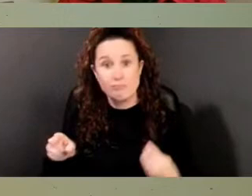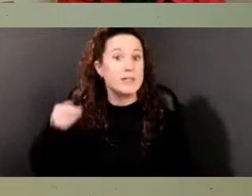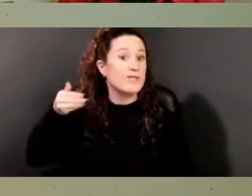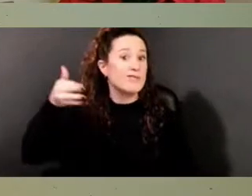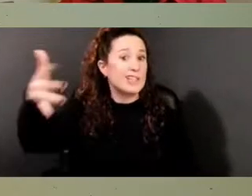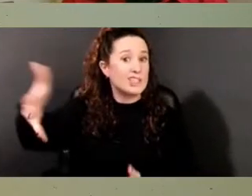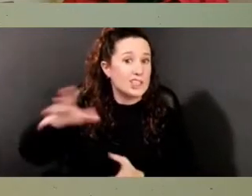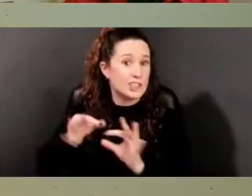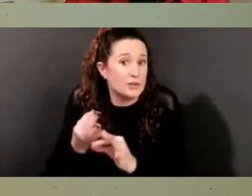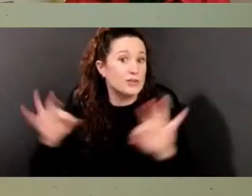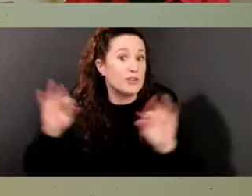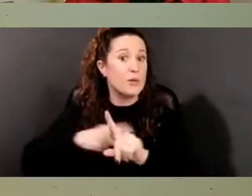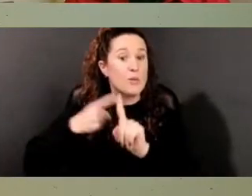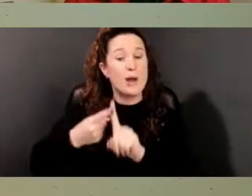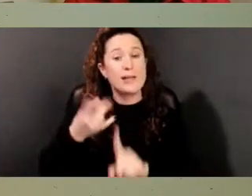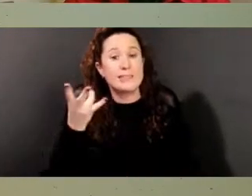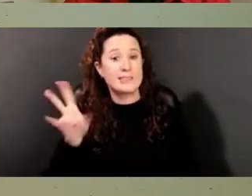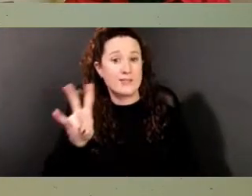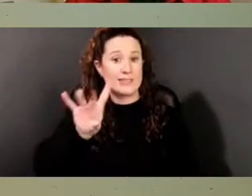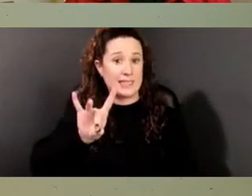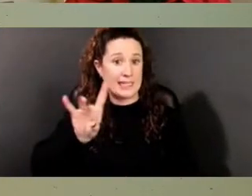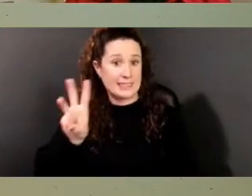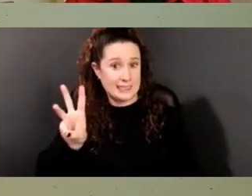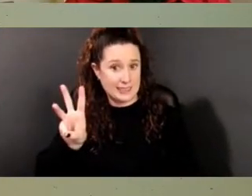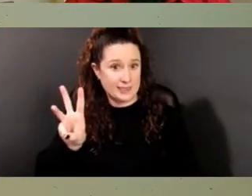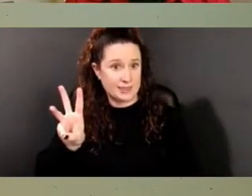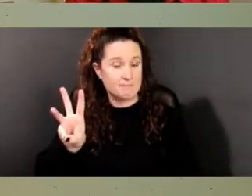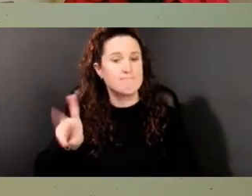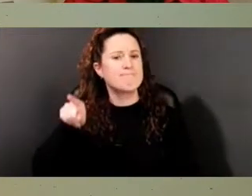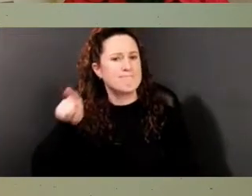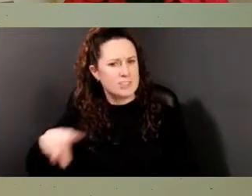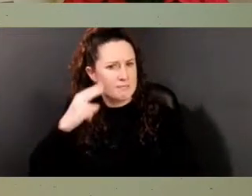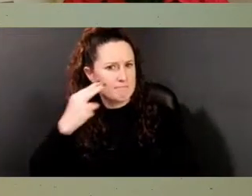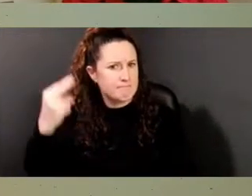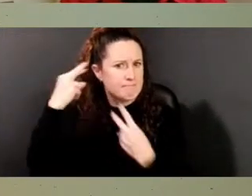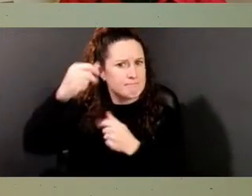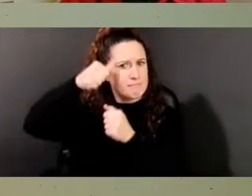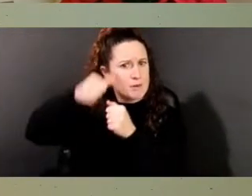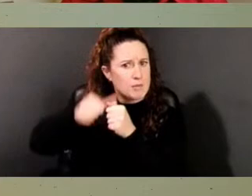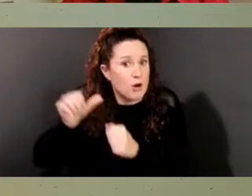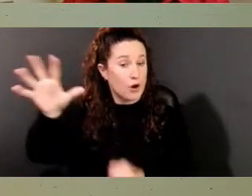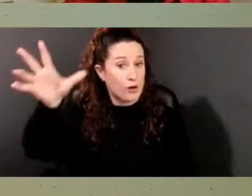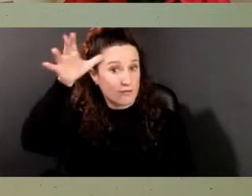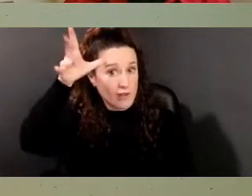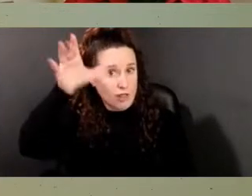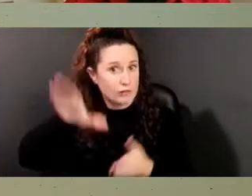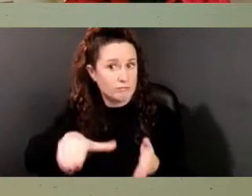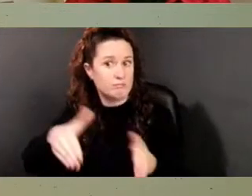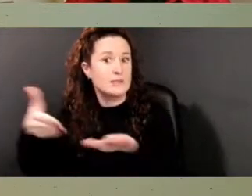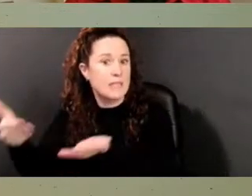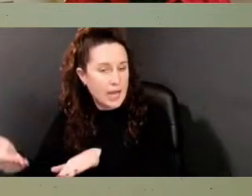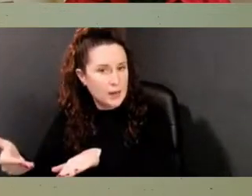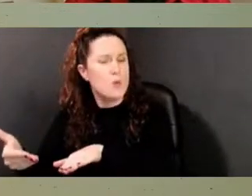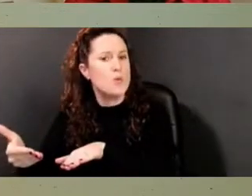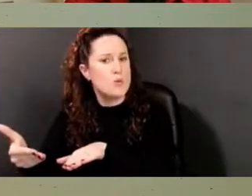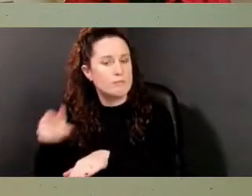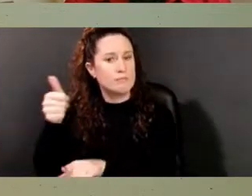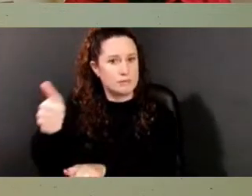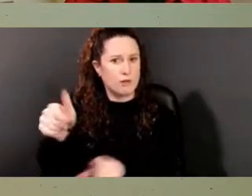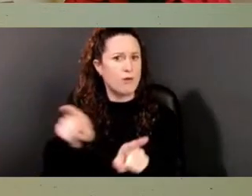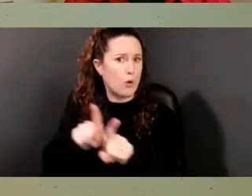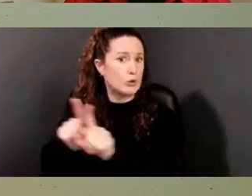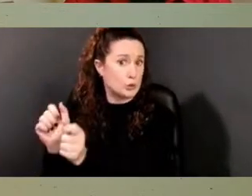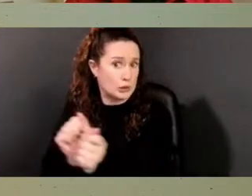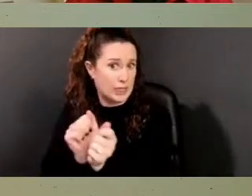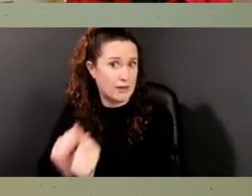1786. In her recollections about the death of her father, Pompey, who was also enslaved, she